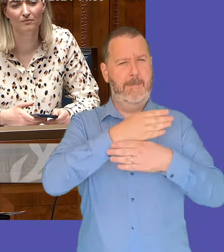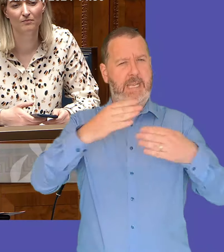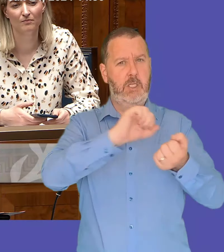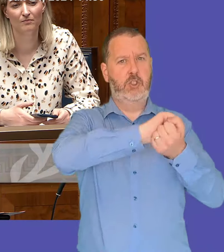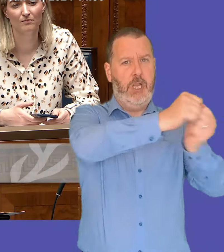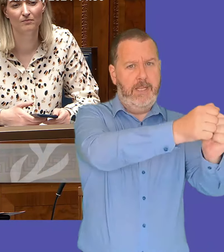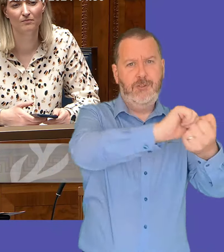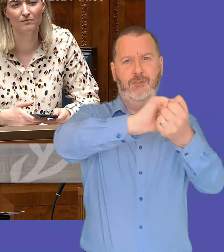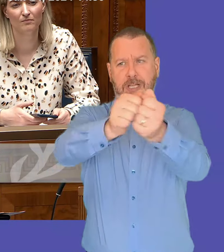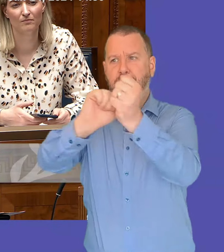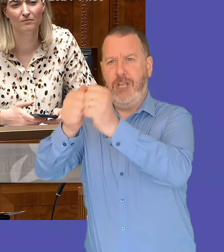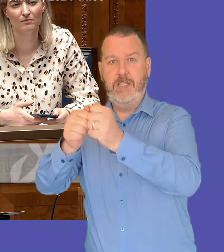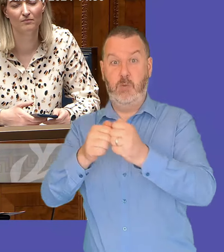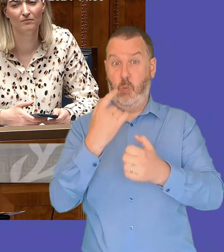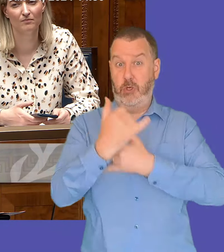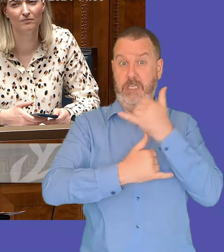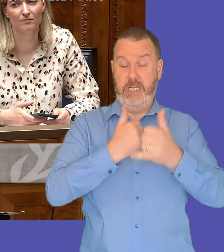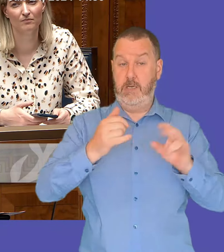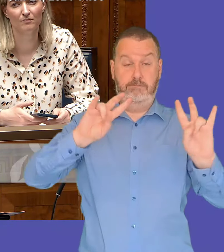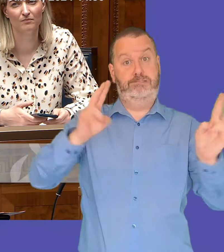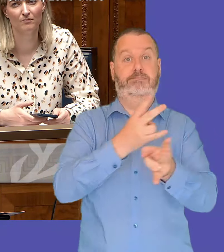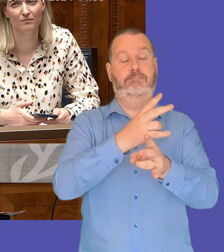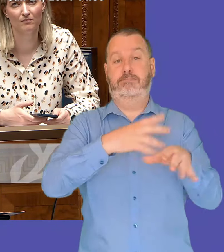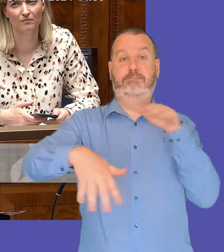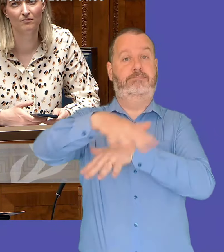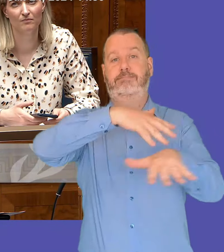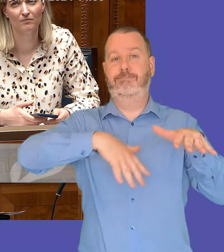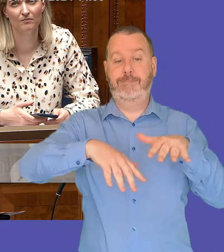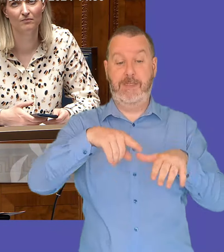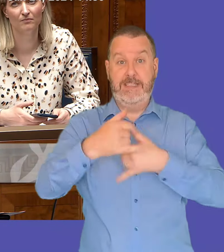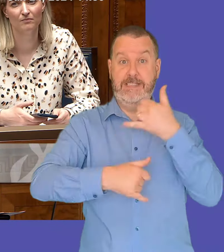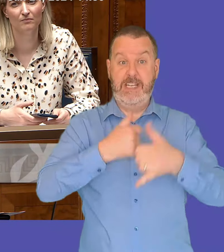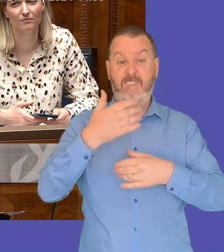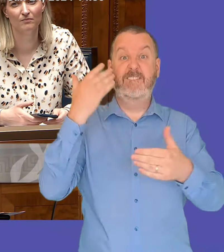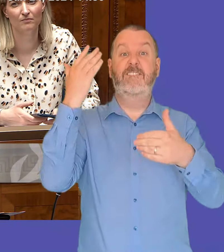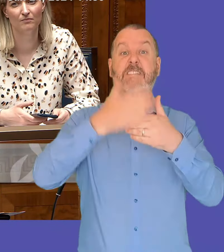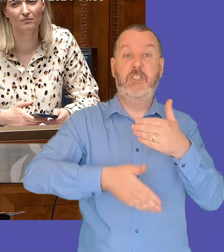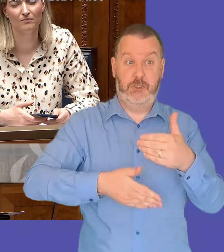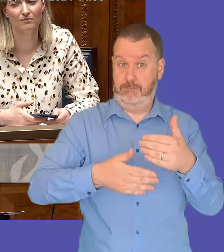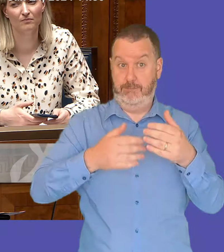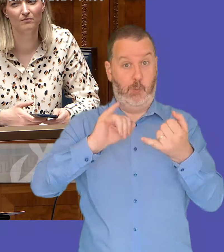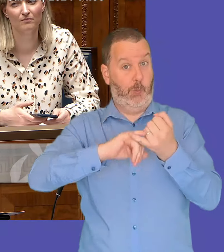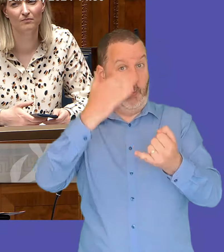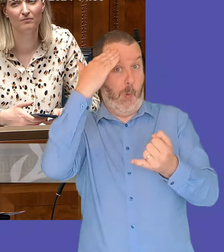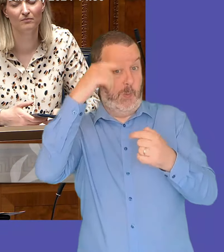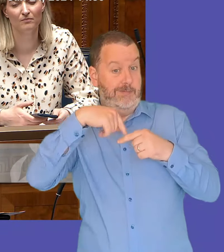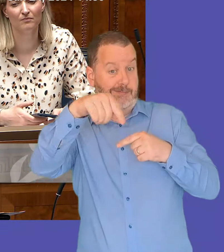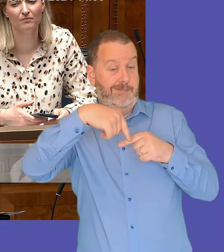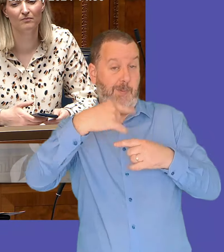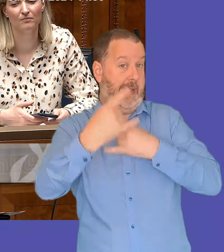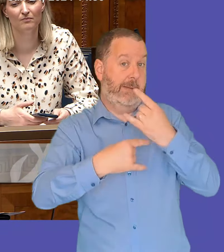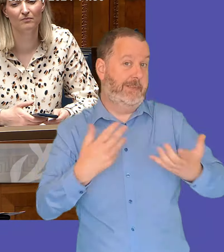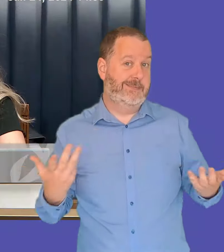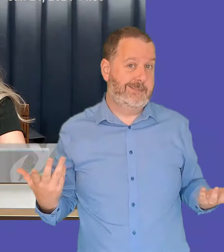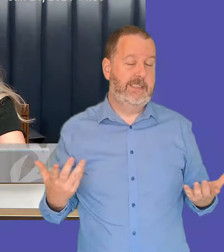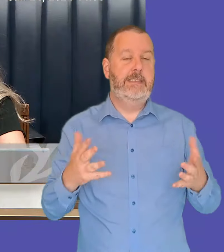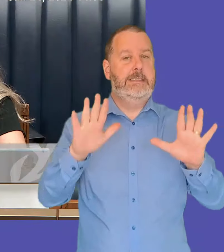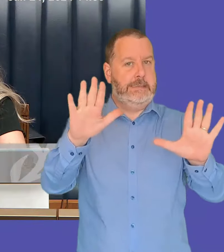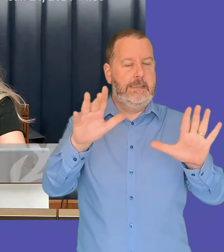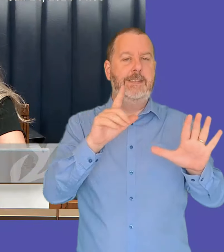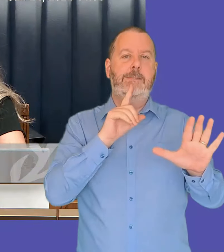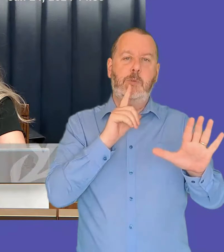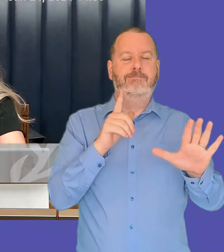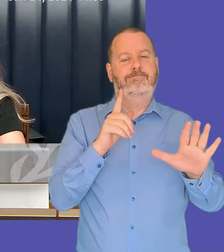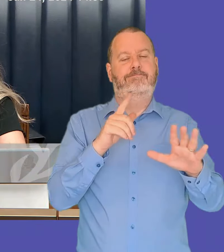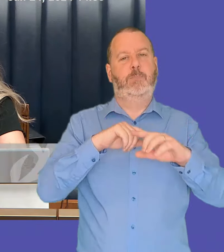in one year so and who knows where we'll be at by the end of this year in terms of changes that are afoot but i think all that has to reflect just